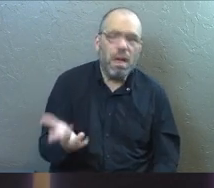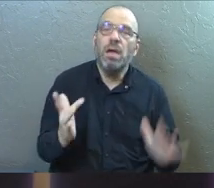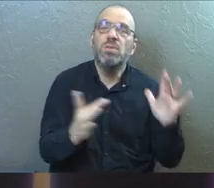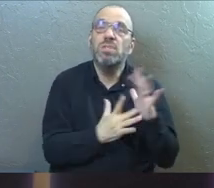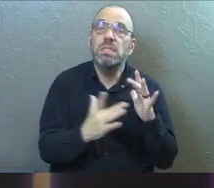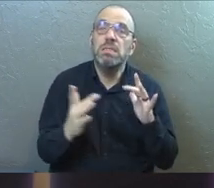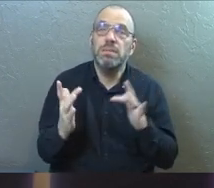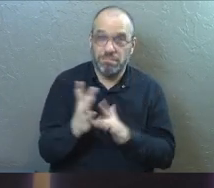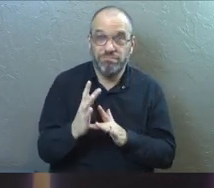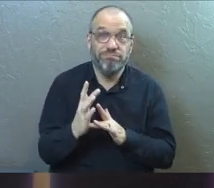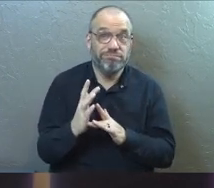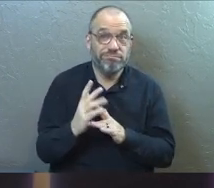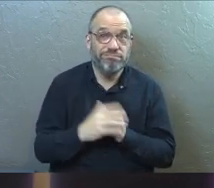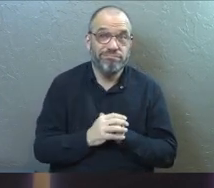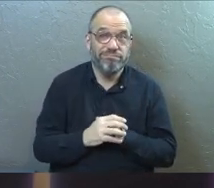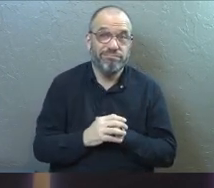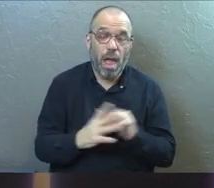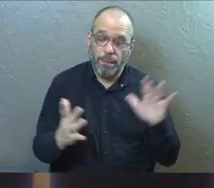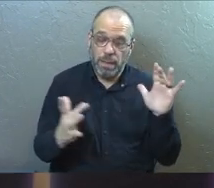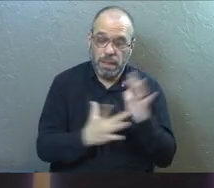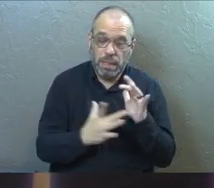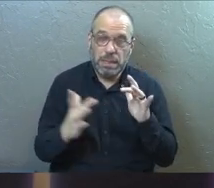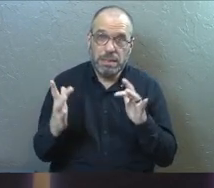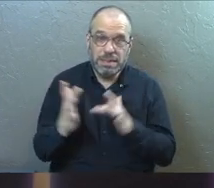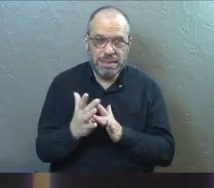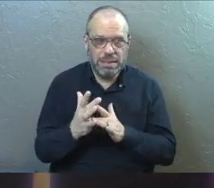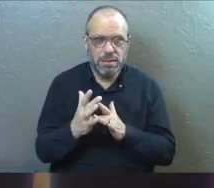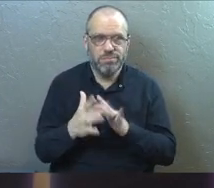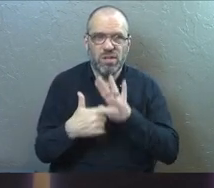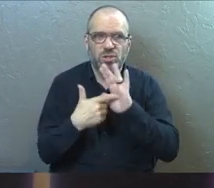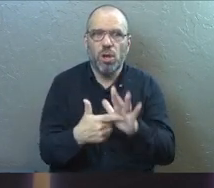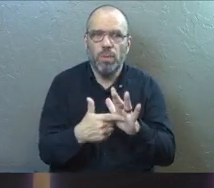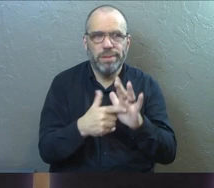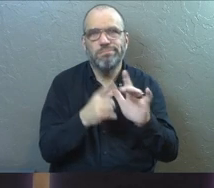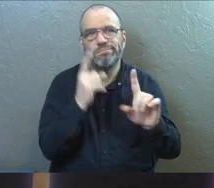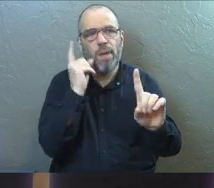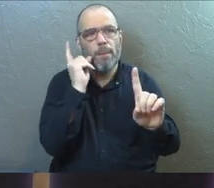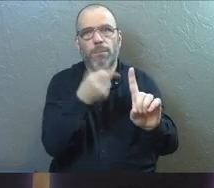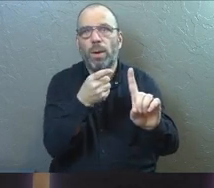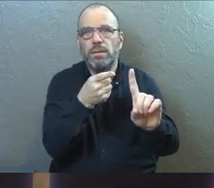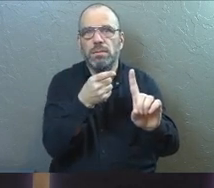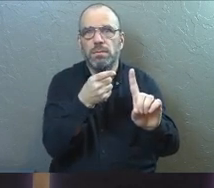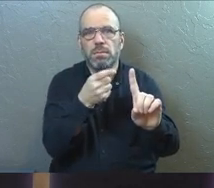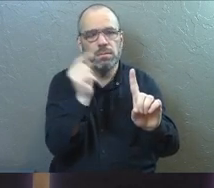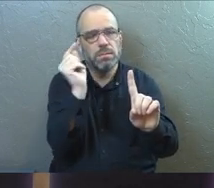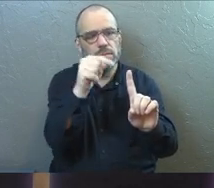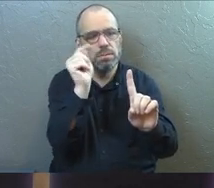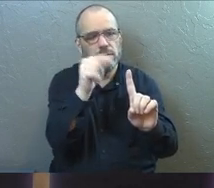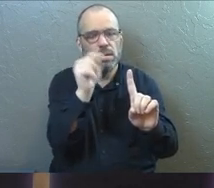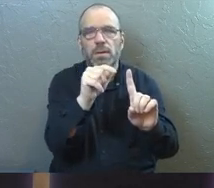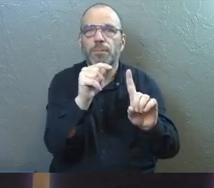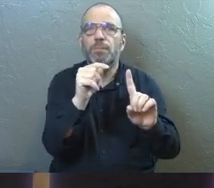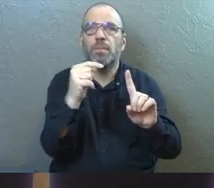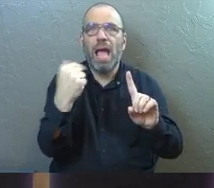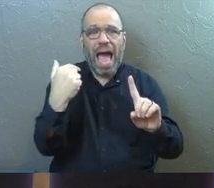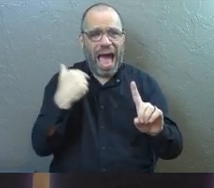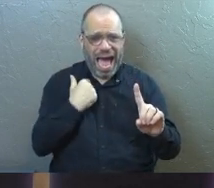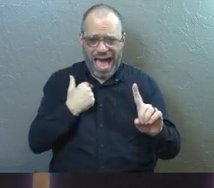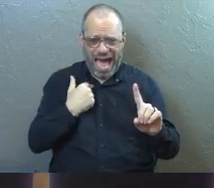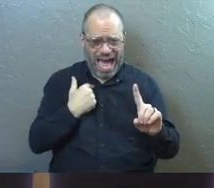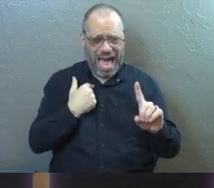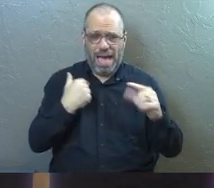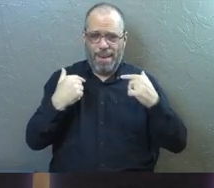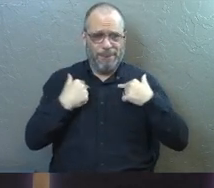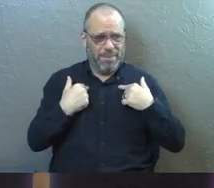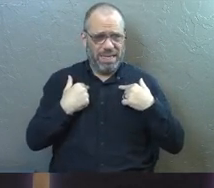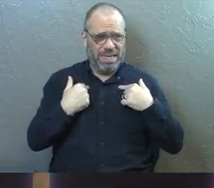Jesus does. Because Jesus is trying to make a point. Jesus is trying to make a point that even though I've just become,